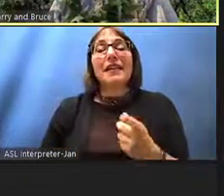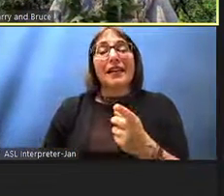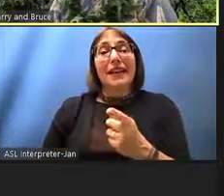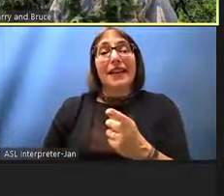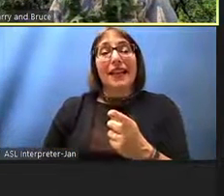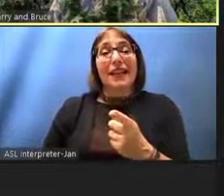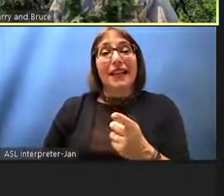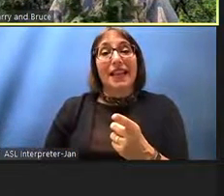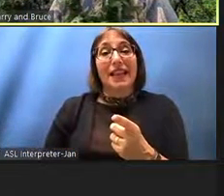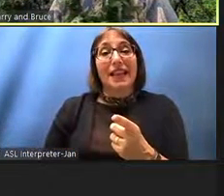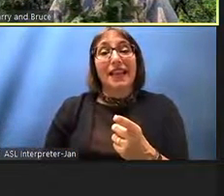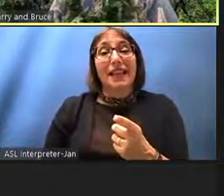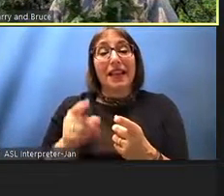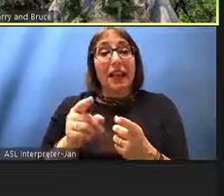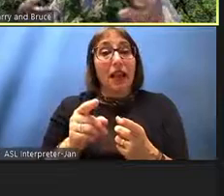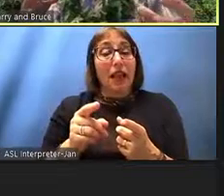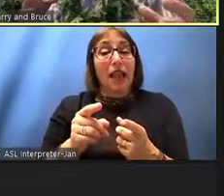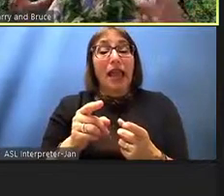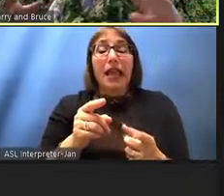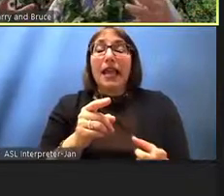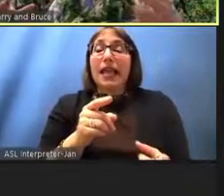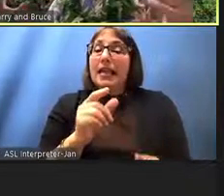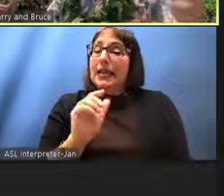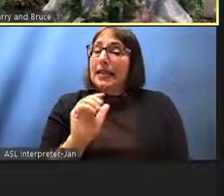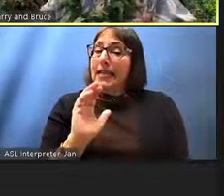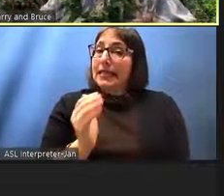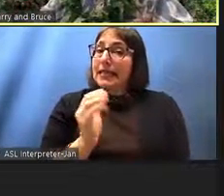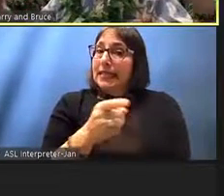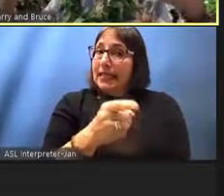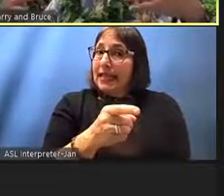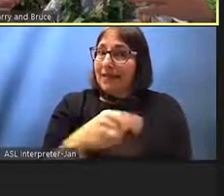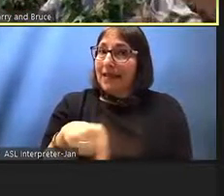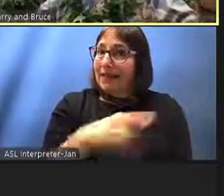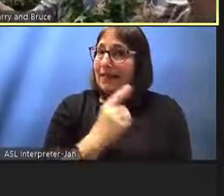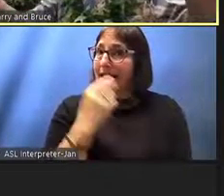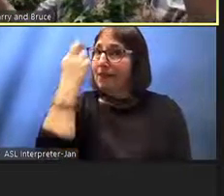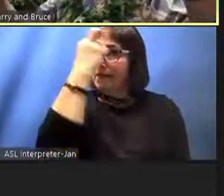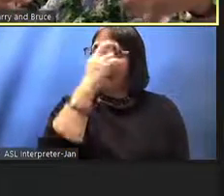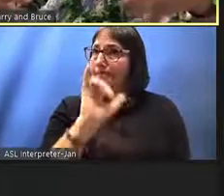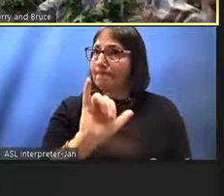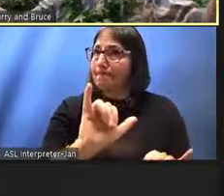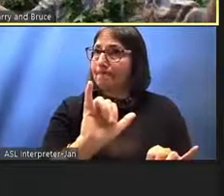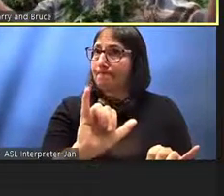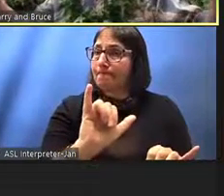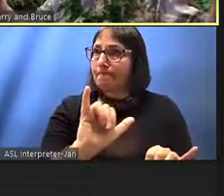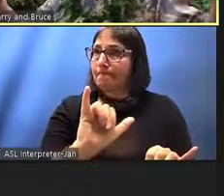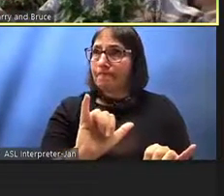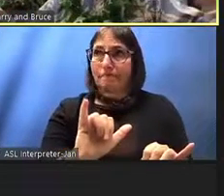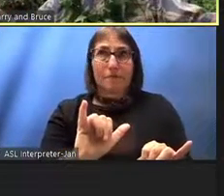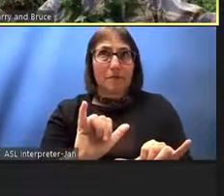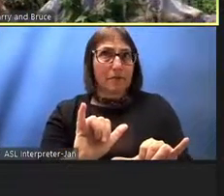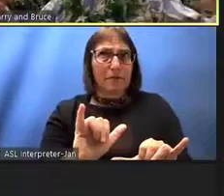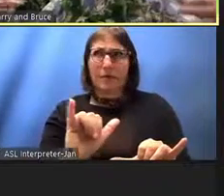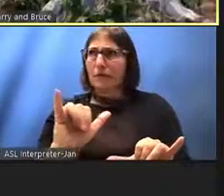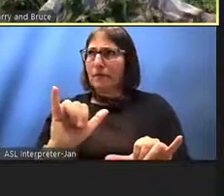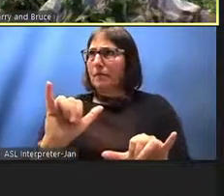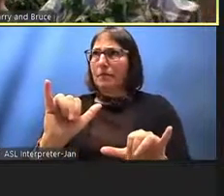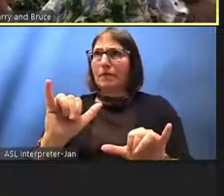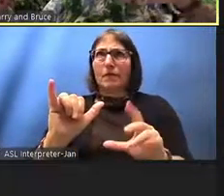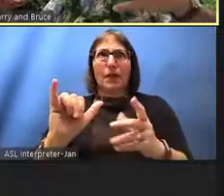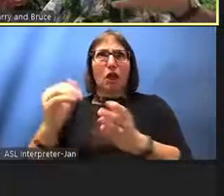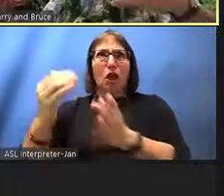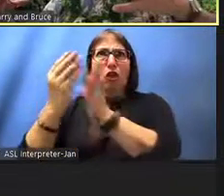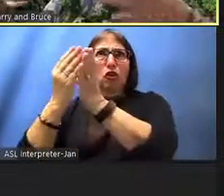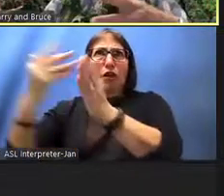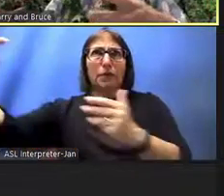if they did not have some kind of protection as all this bombardment of outside ships that were